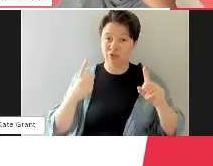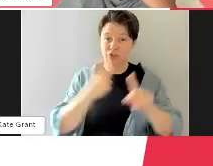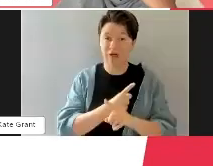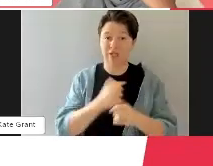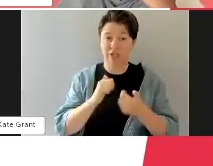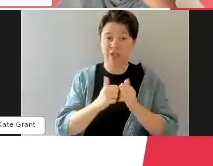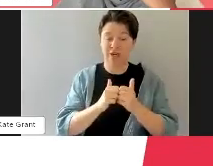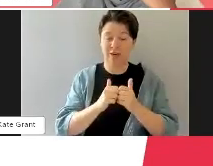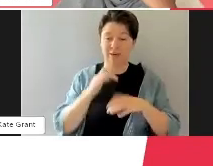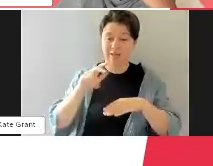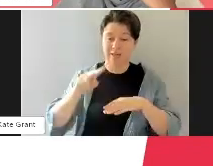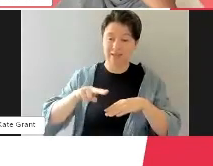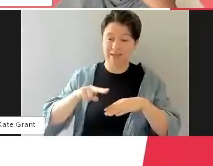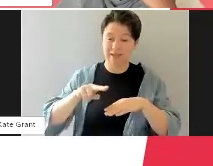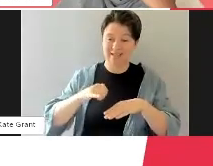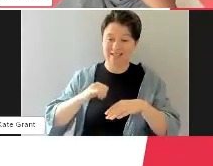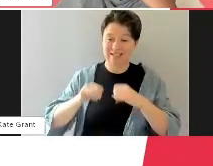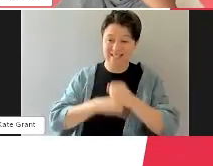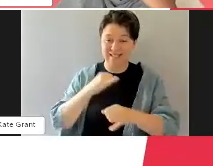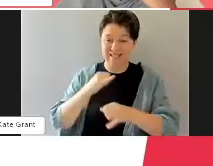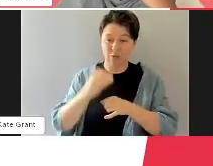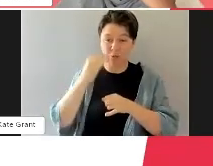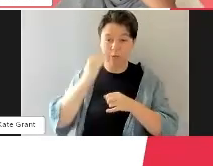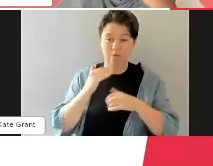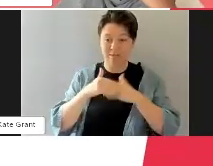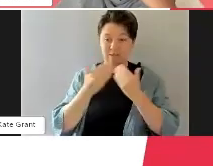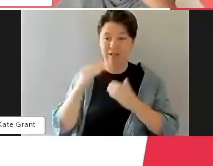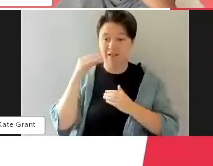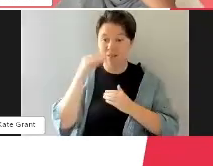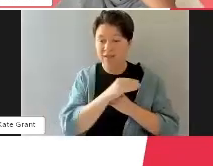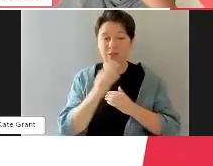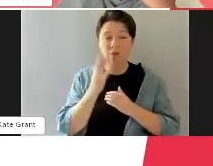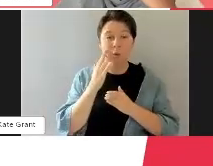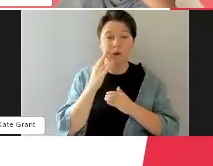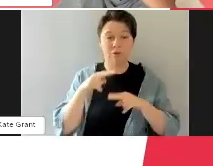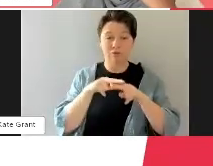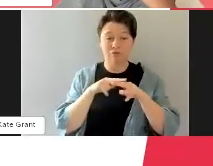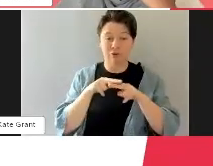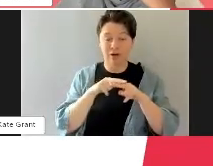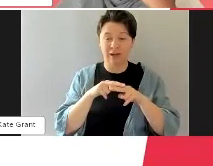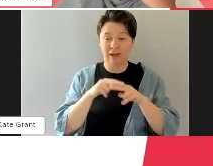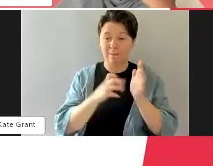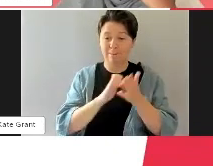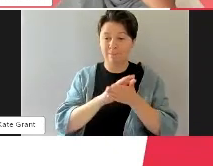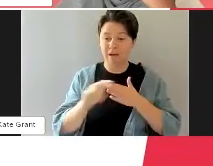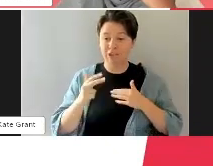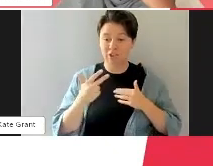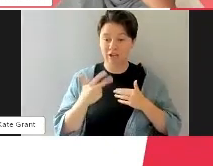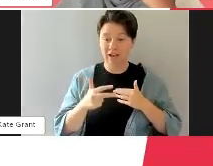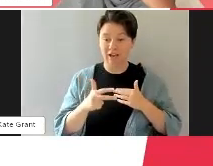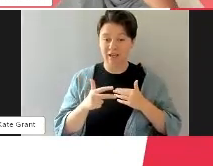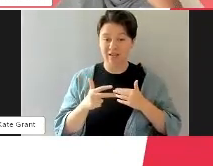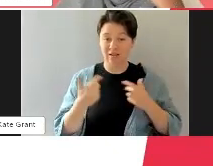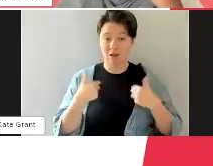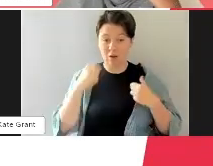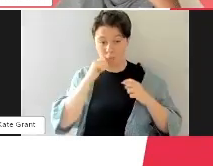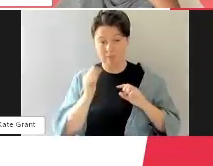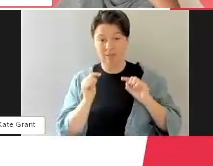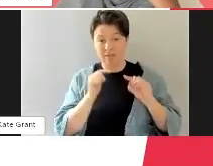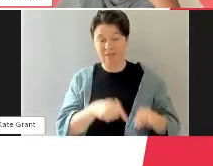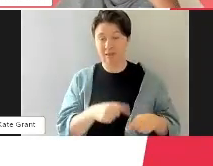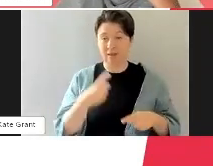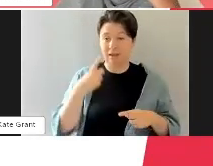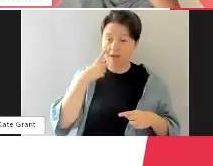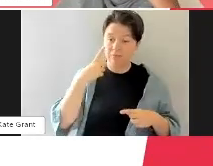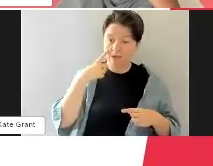International Women's Day lunch, I'm going to speak quickly. It's Friday the March 8th. Come and join us. I'll be there. Come out and look for me and look out for the